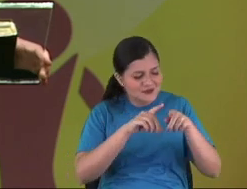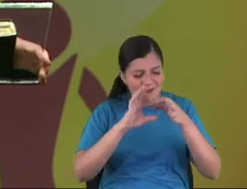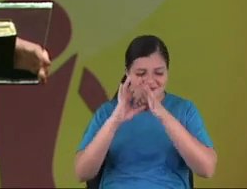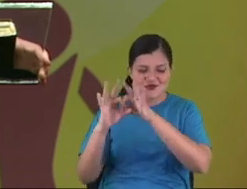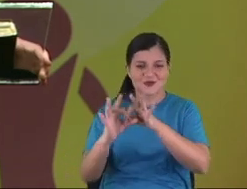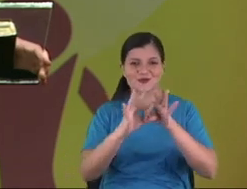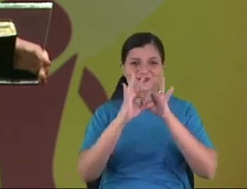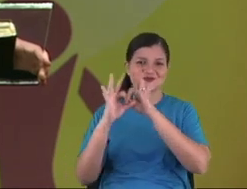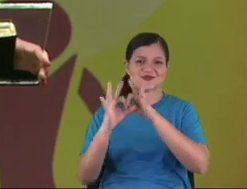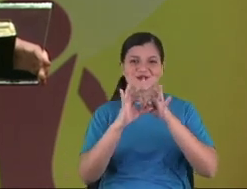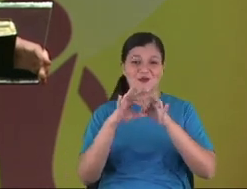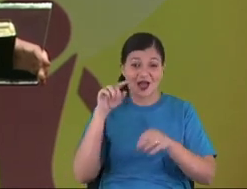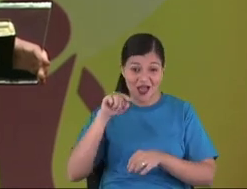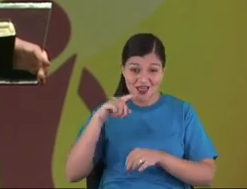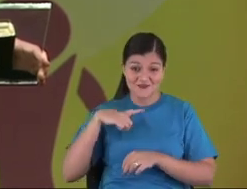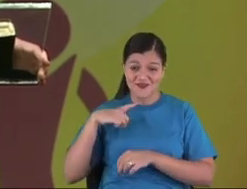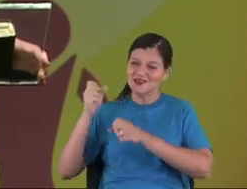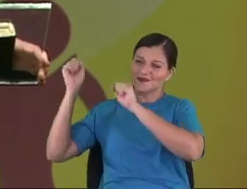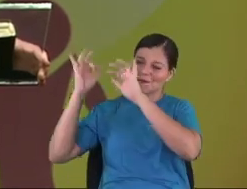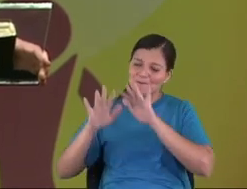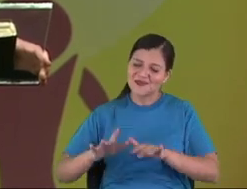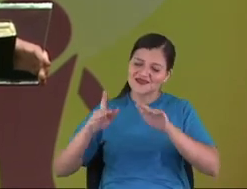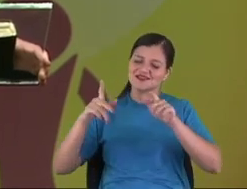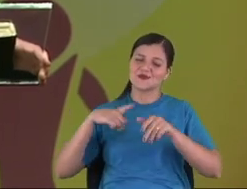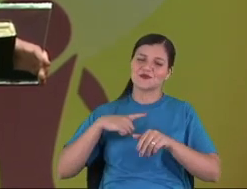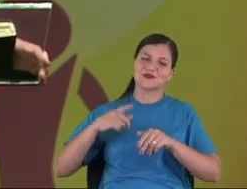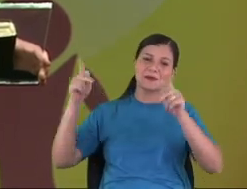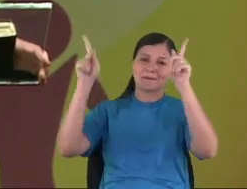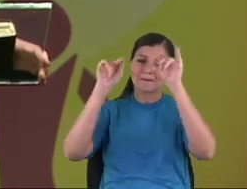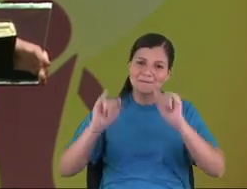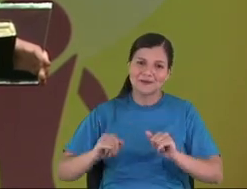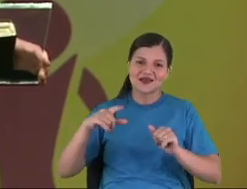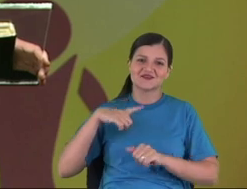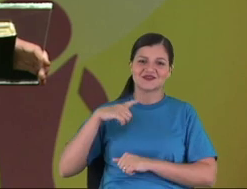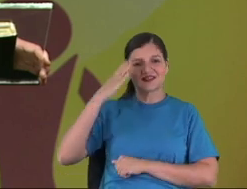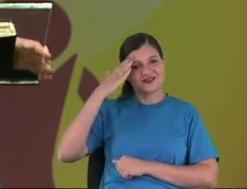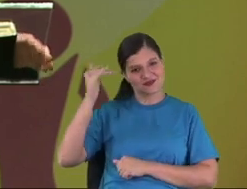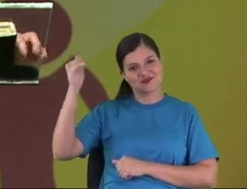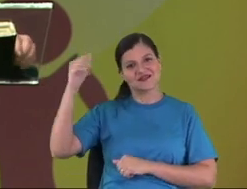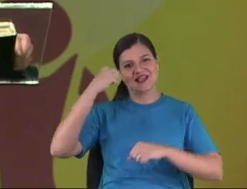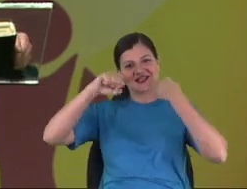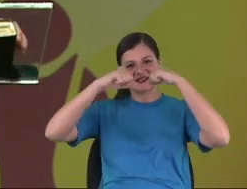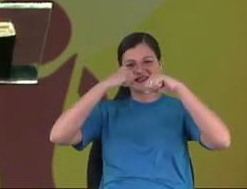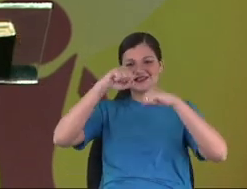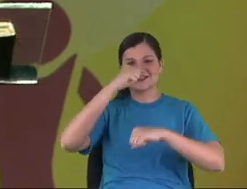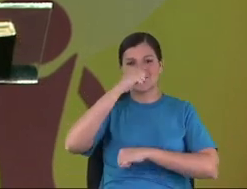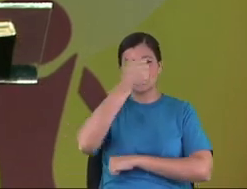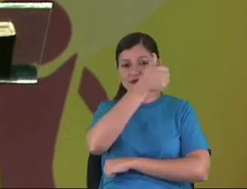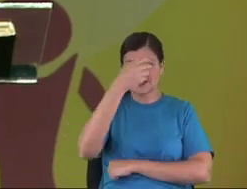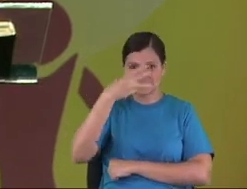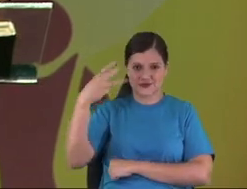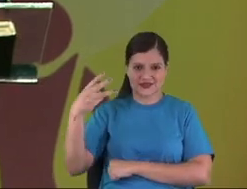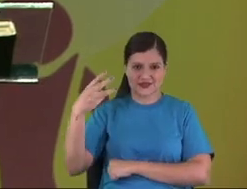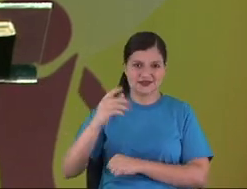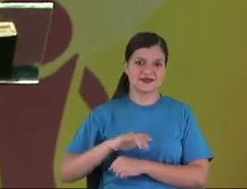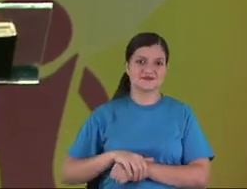are in union, we have peace, we have peaceful, Psalm 33.